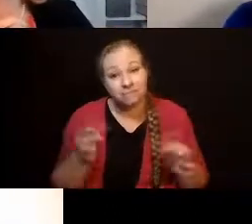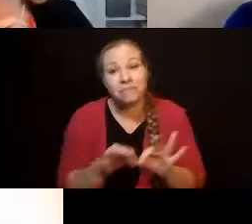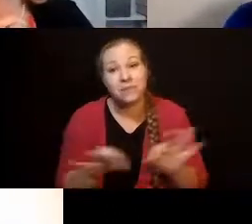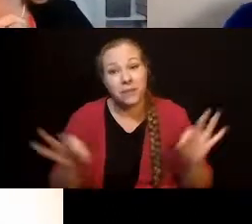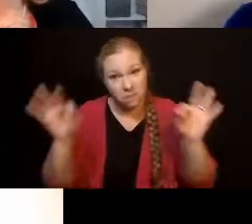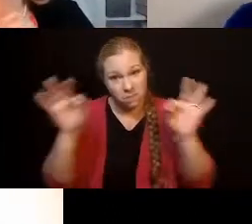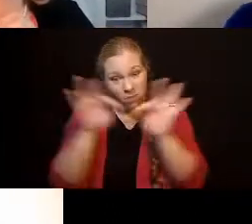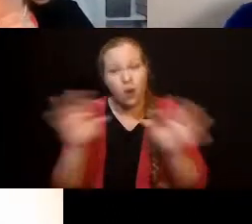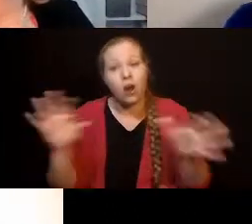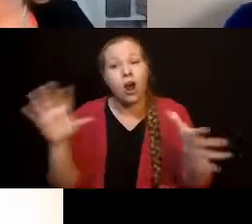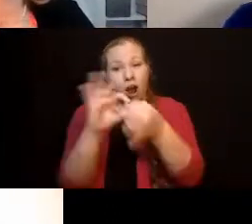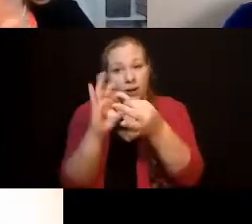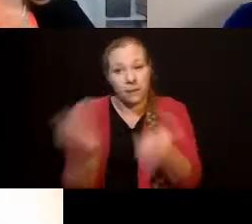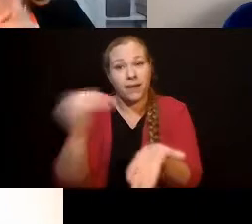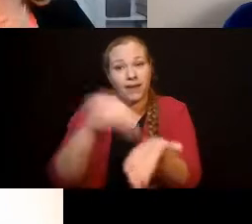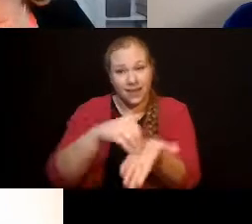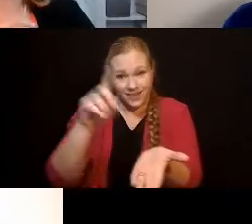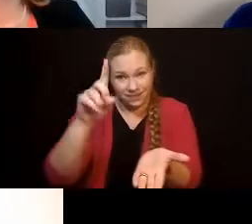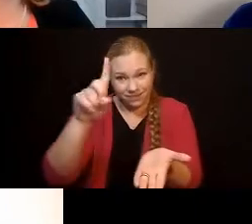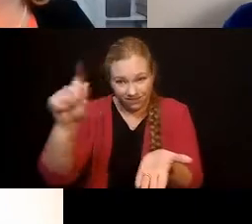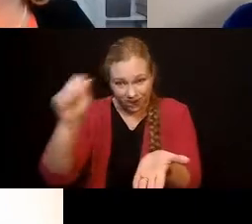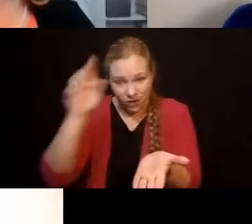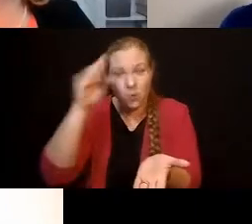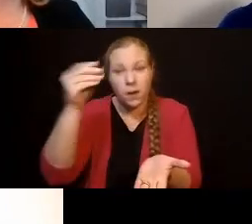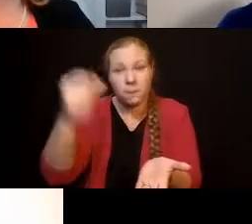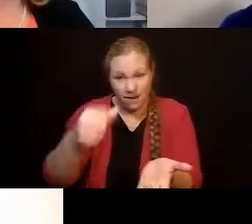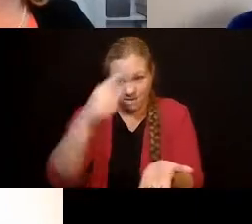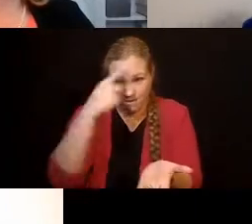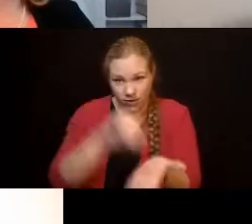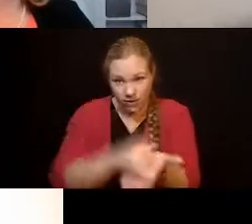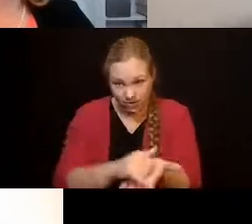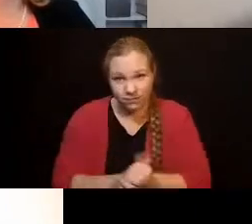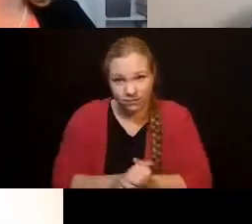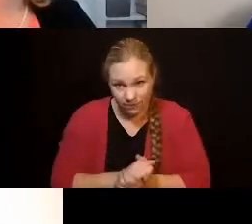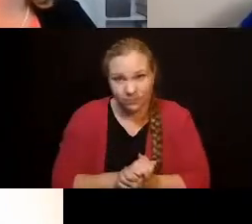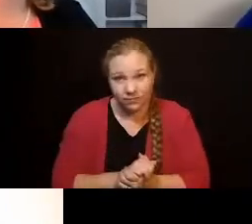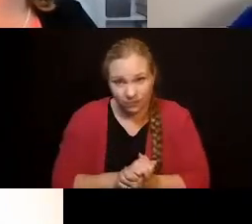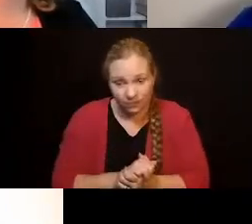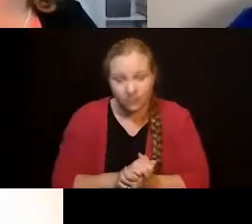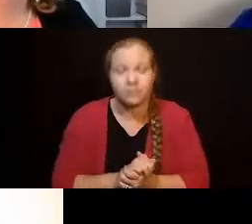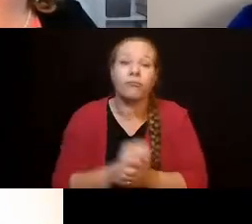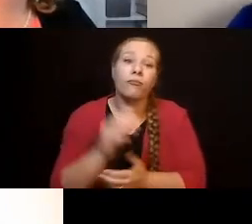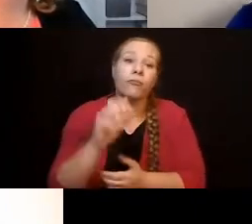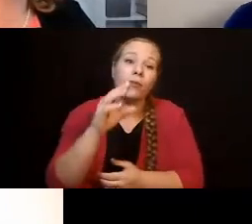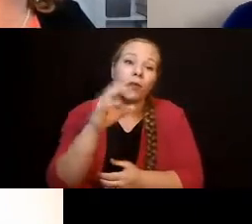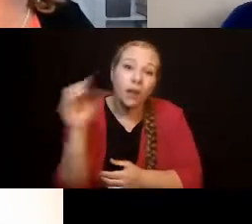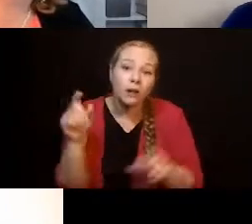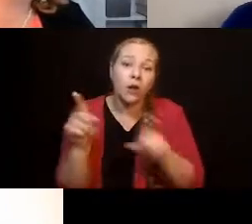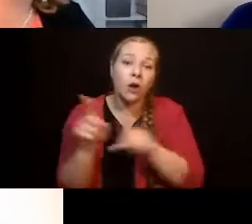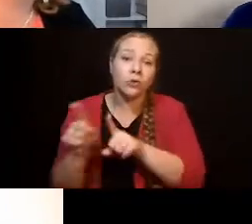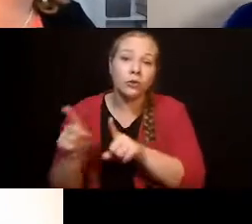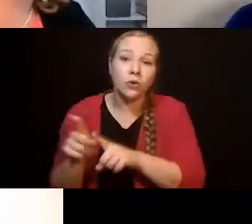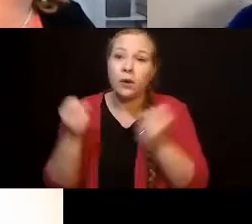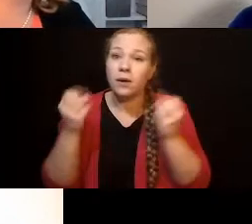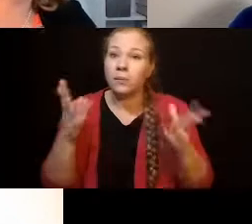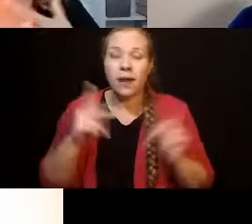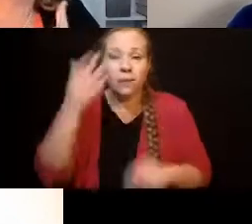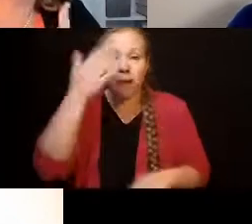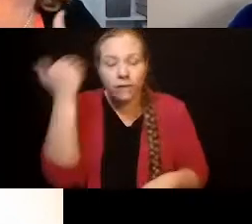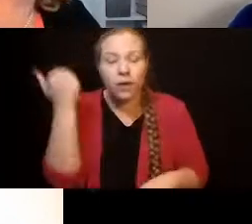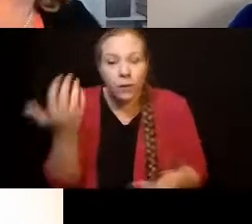make sure that people don't forget is low-income services. Because our sons and daughters qualify